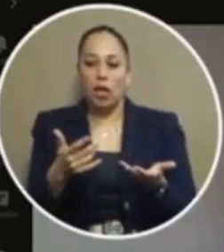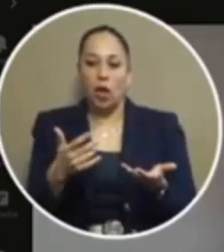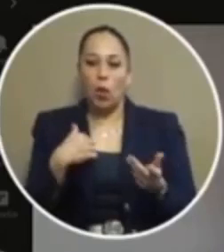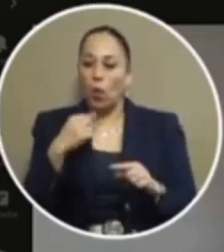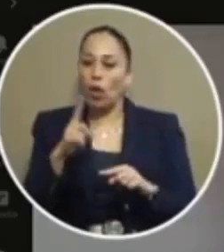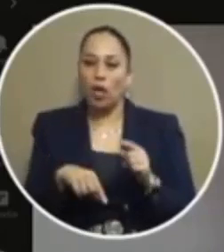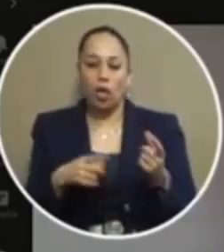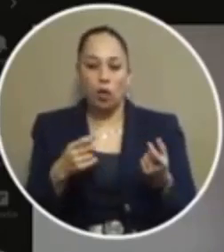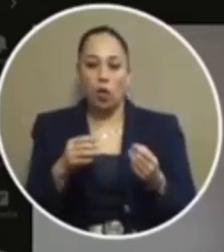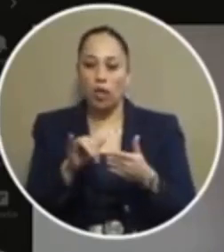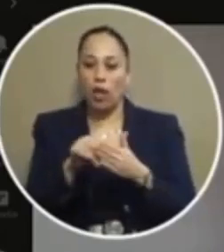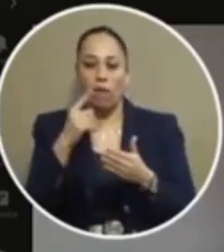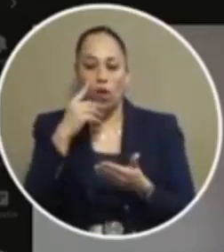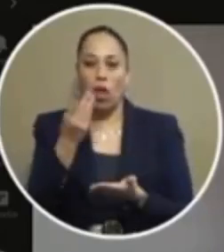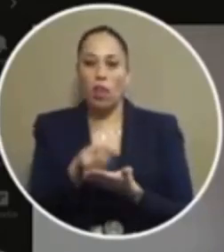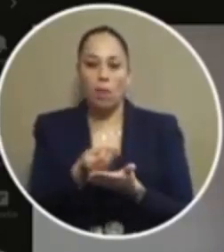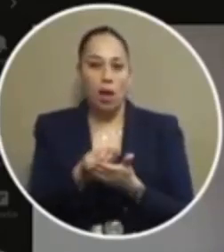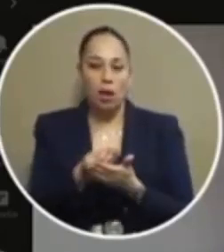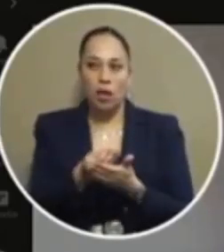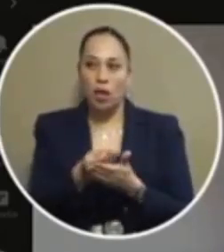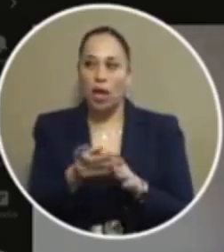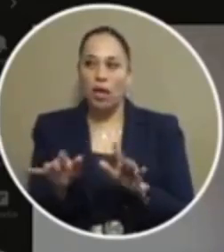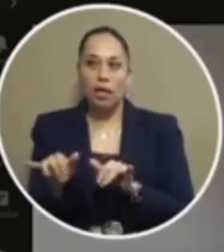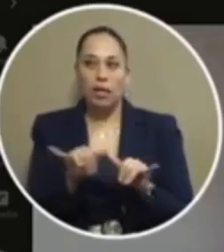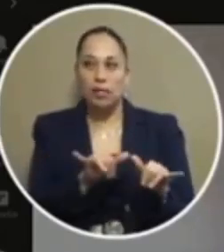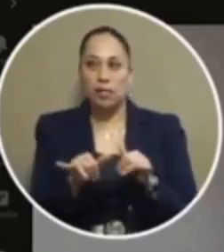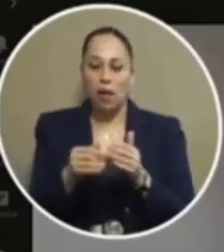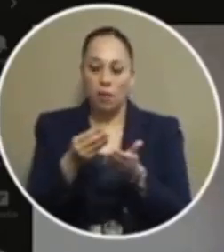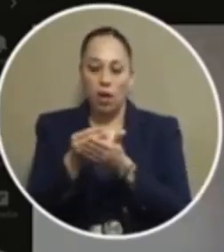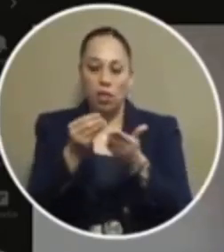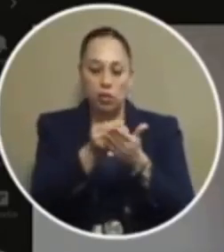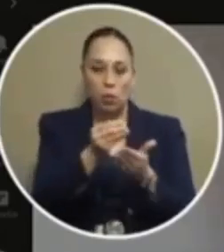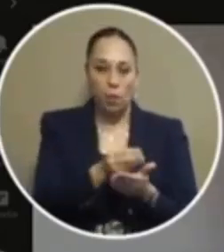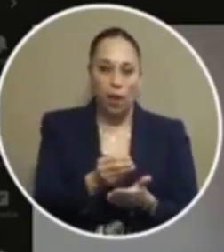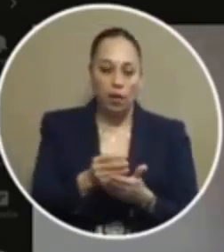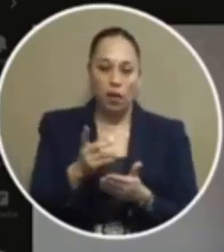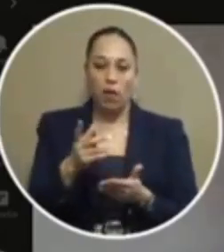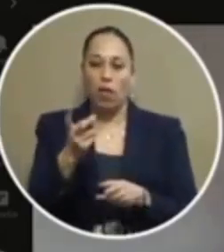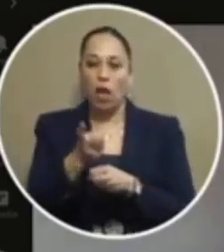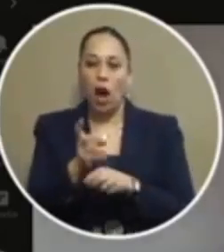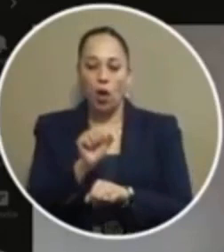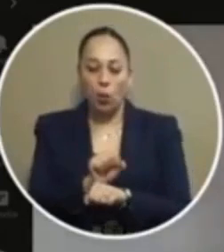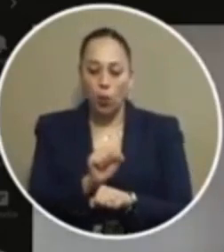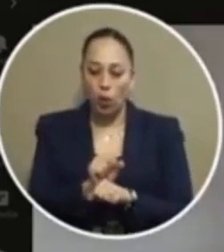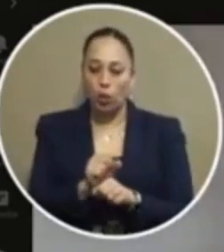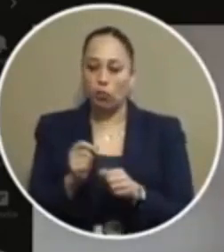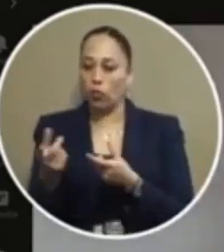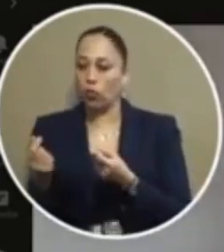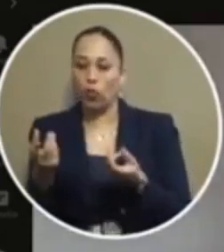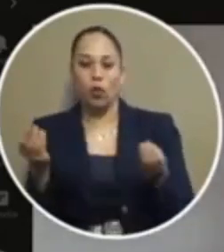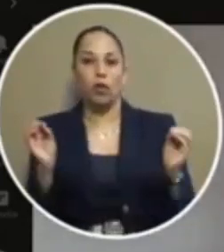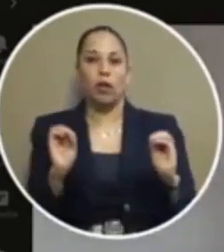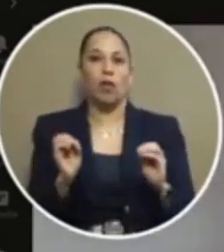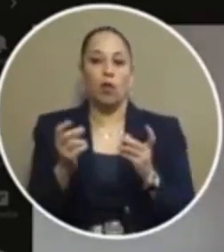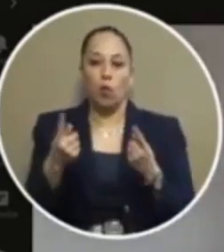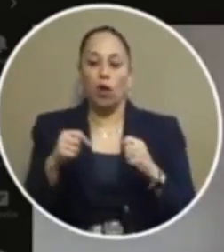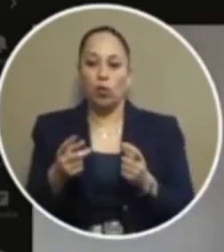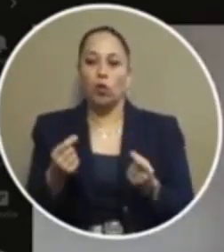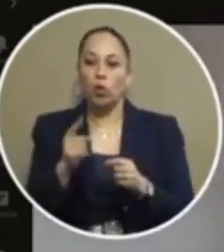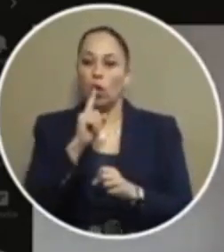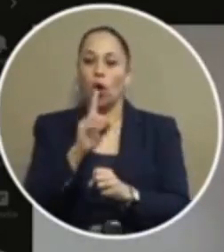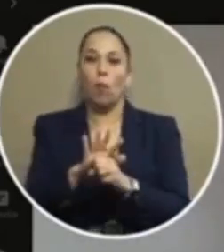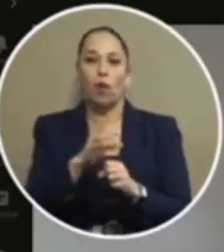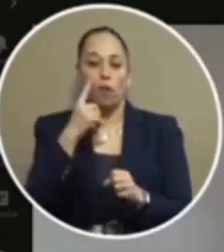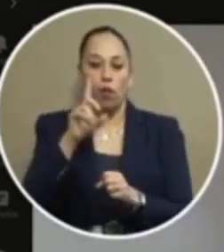willing to put up the money for that it seems like we're spinning our wheels for an effort that's not really going anywhere because we're trying to make a commitment to